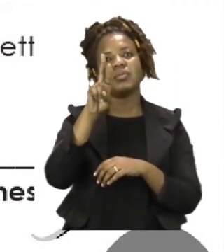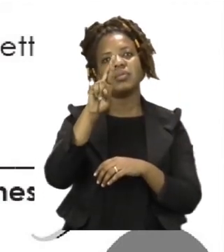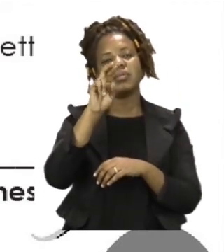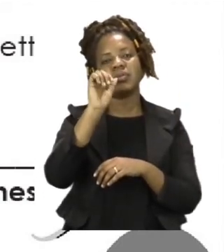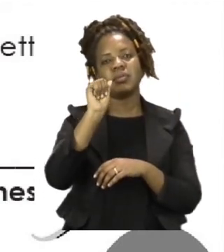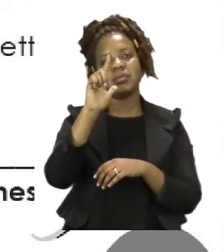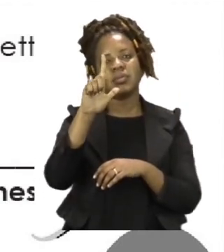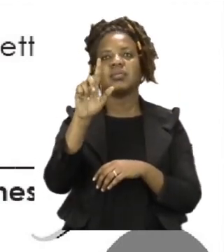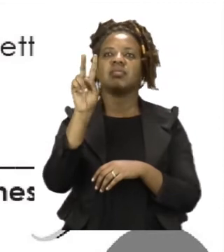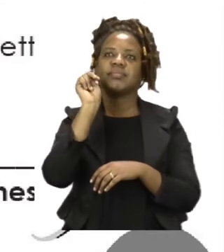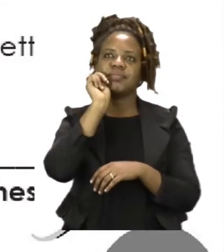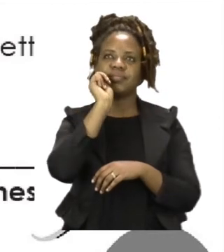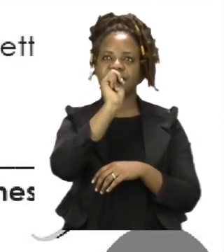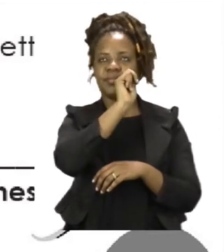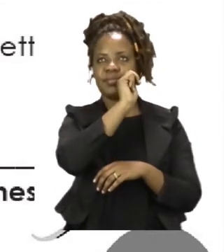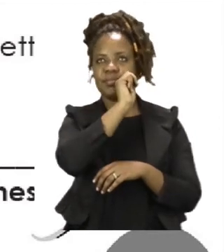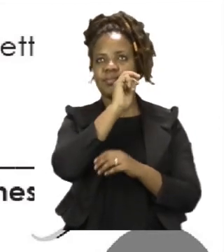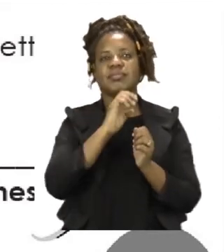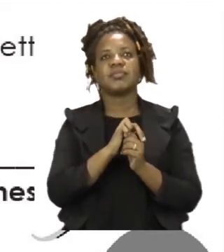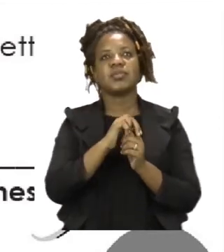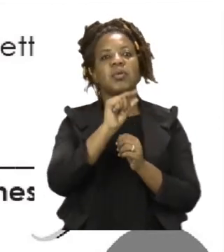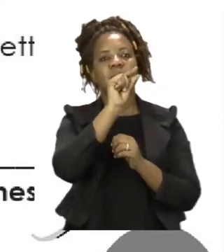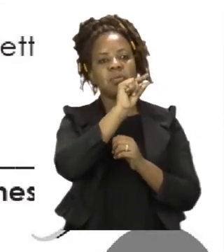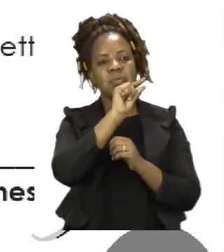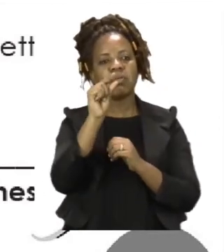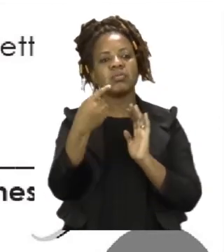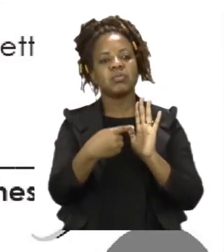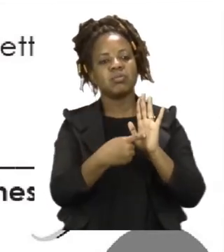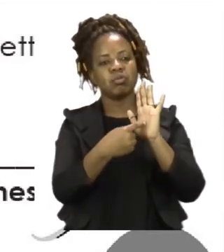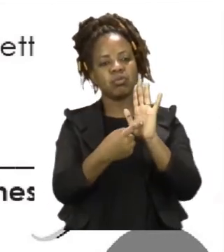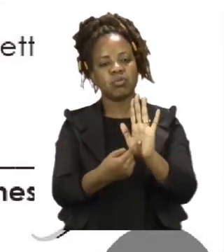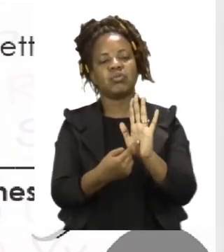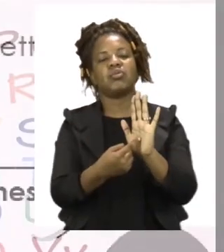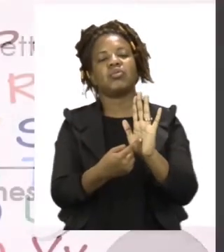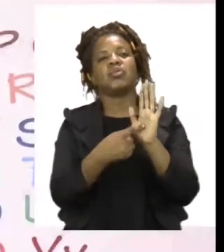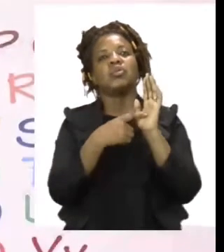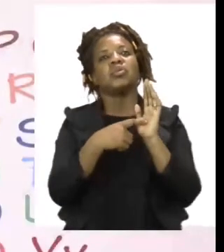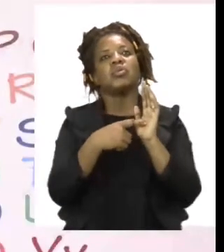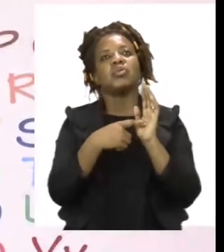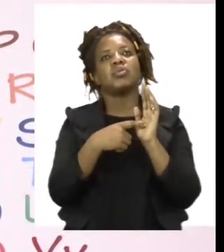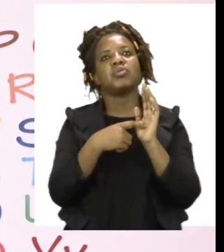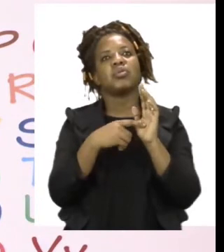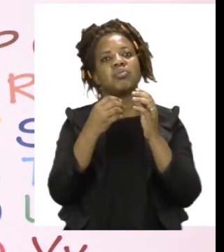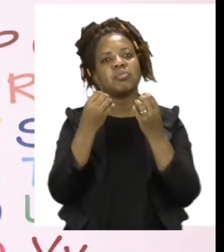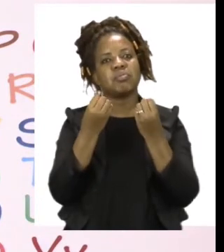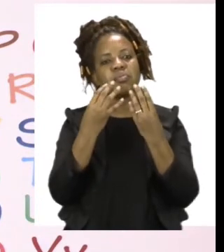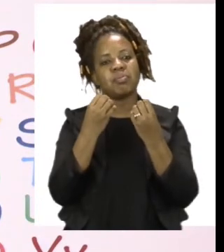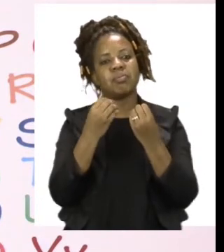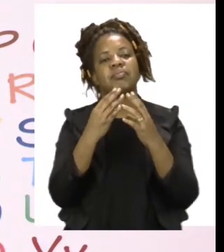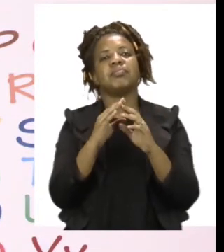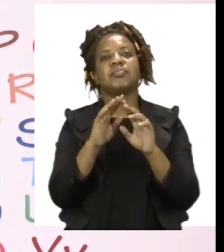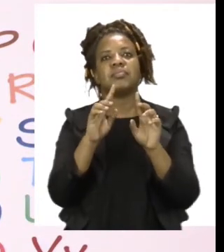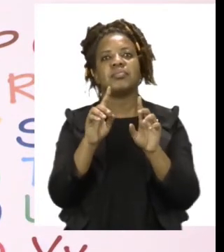we need to remind ourselves about certain words. So let's take a look at the board. The first thing that you're going to